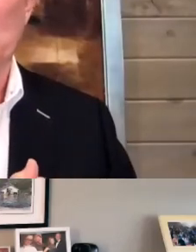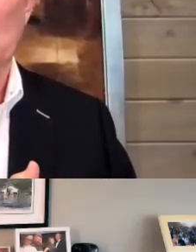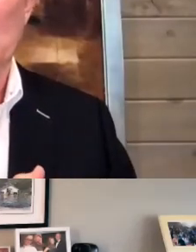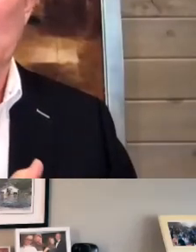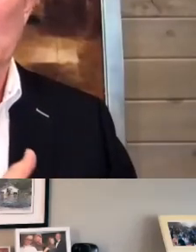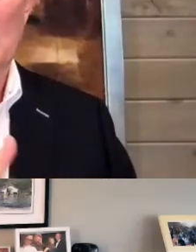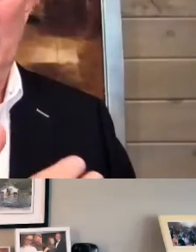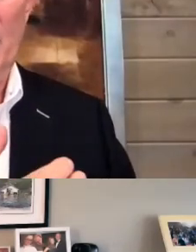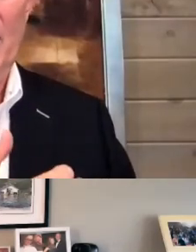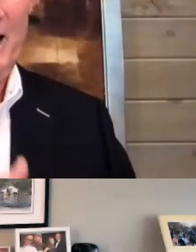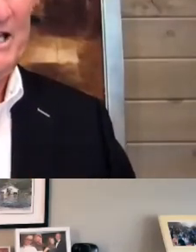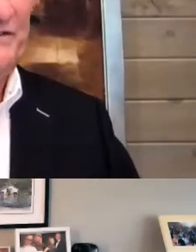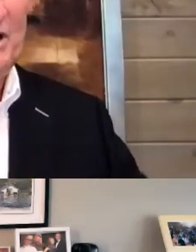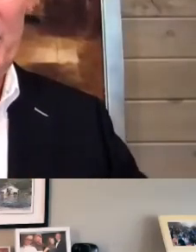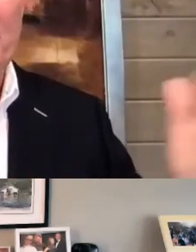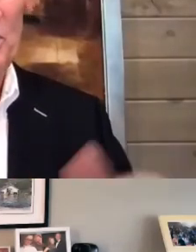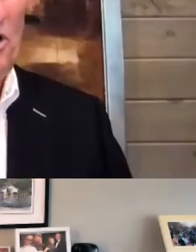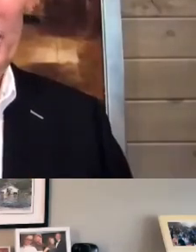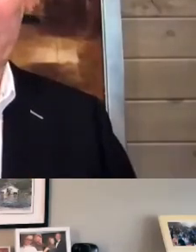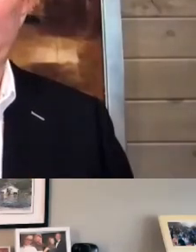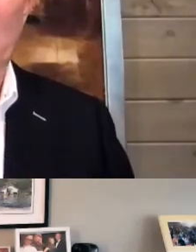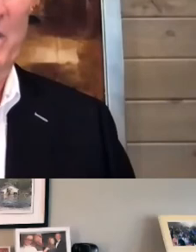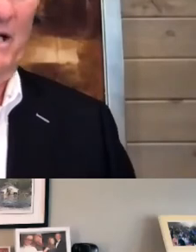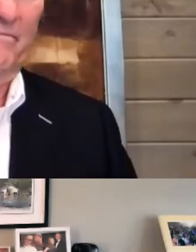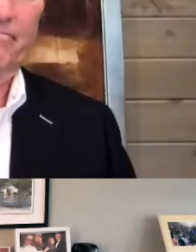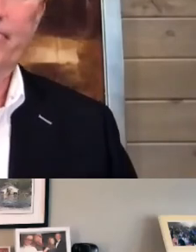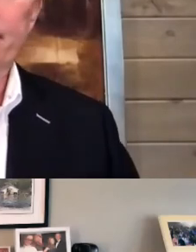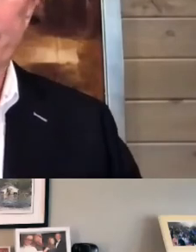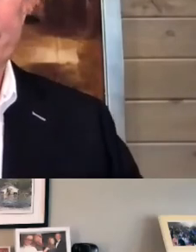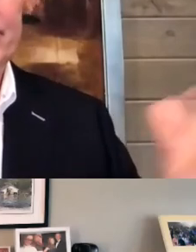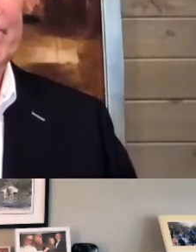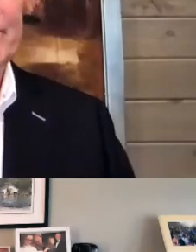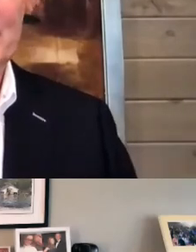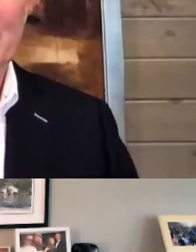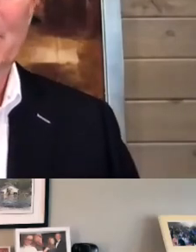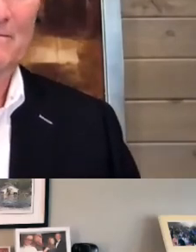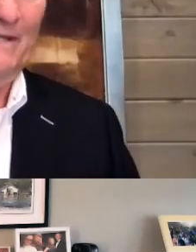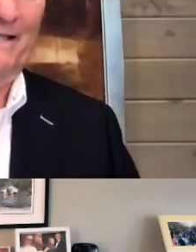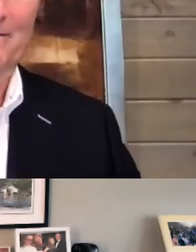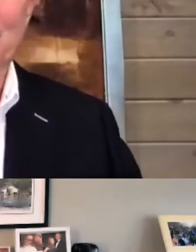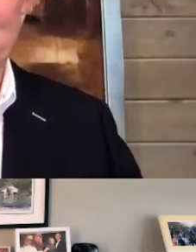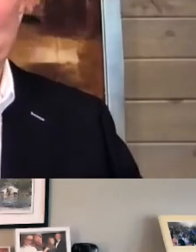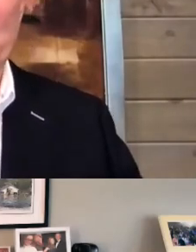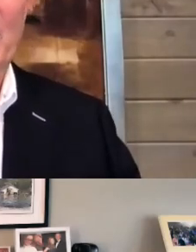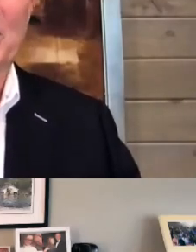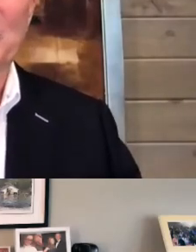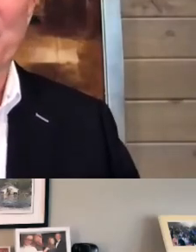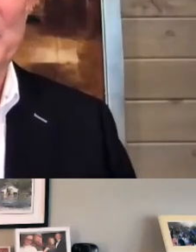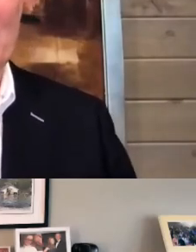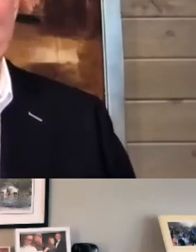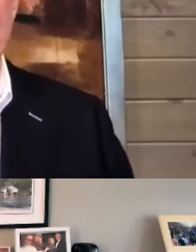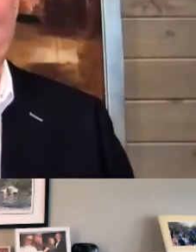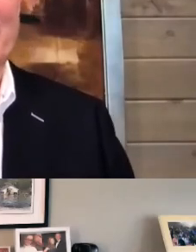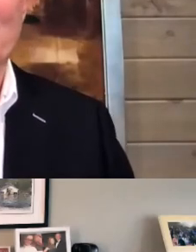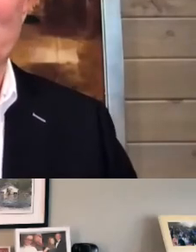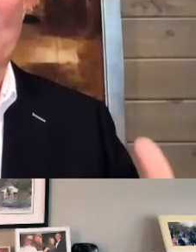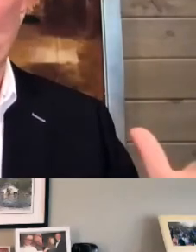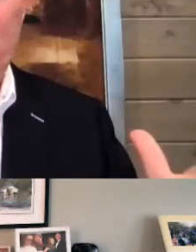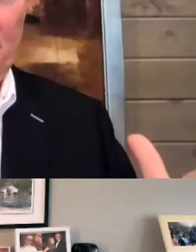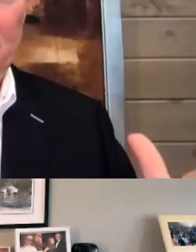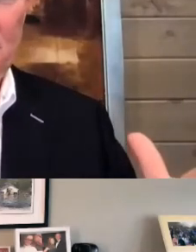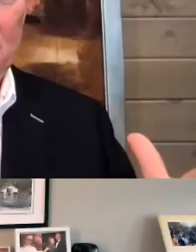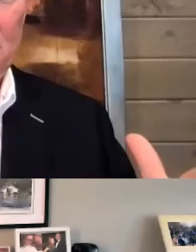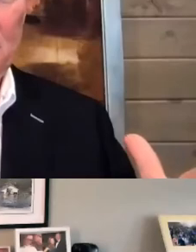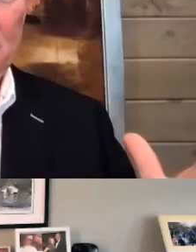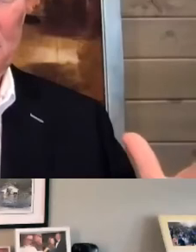tackle. Because if you don't have your heart in it, I mean, like, when you hit the tough stuff, it's like, this is not